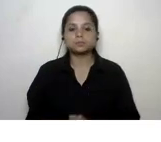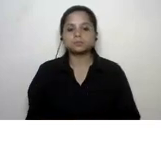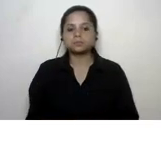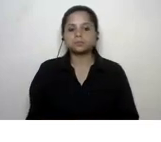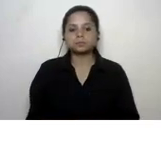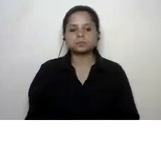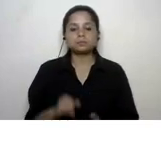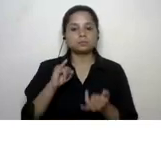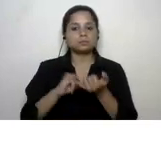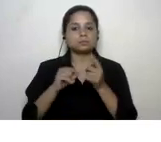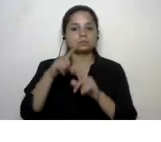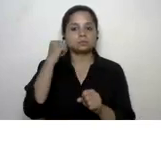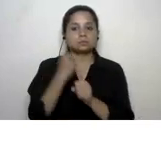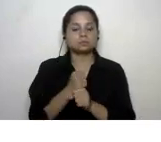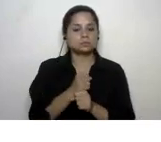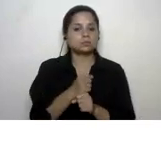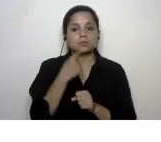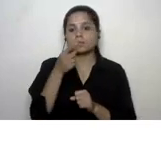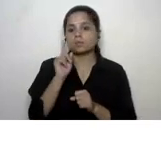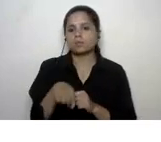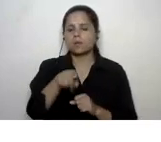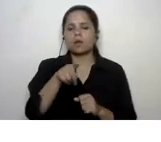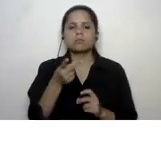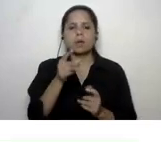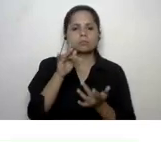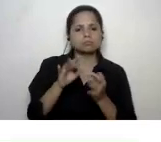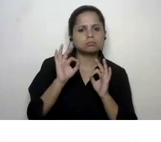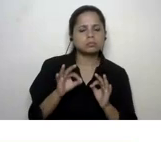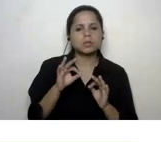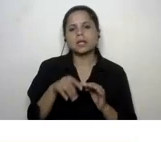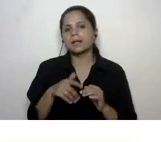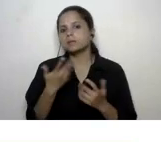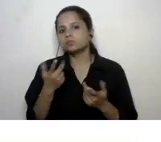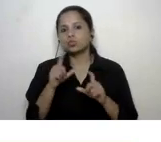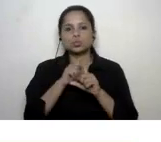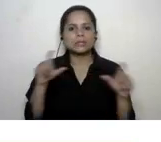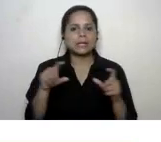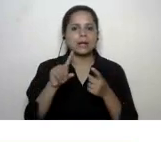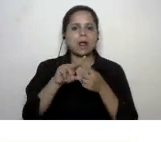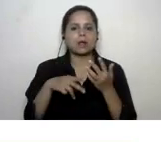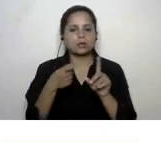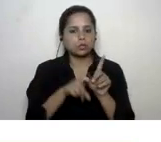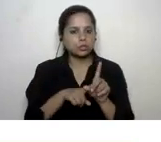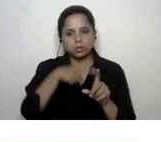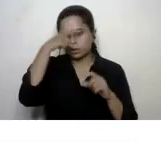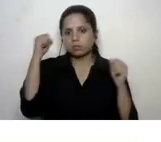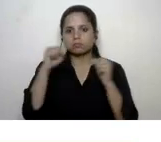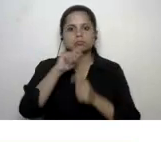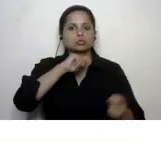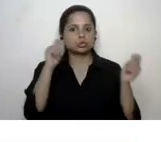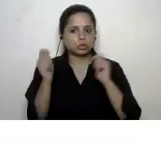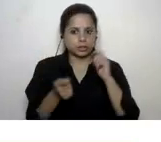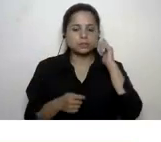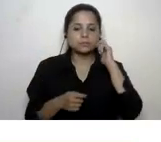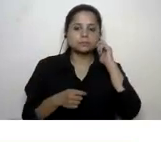sdgs here are obviously affordable and clean energy and climate action now